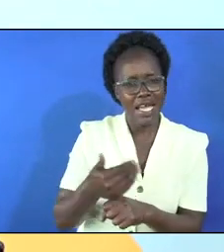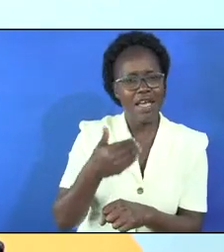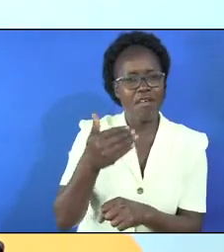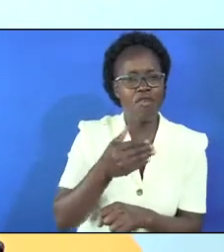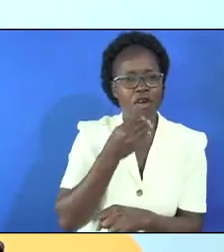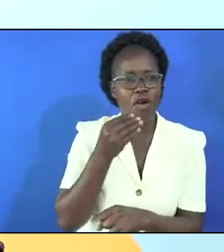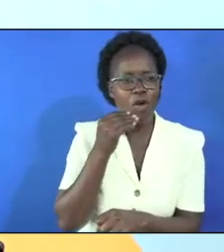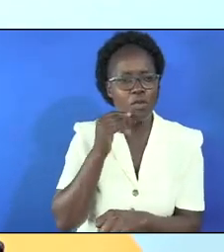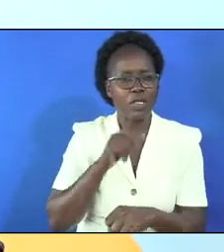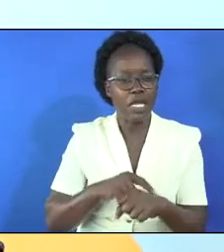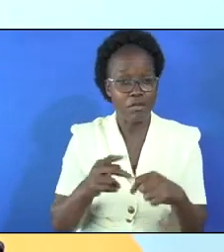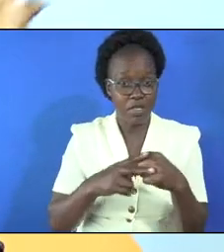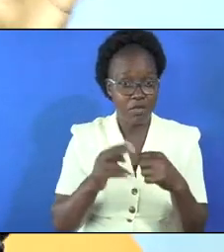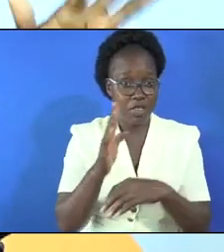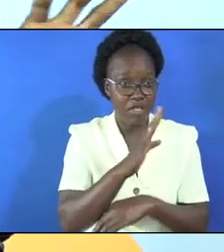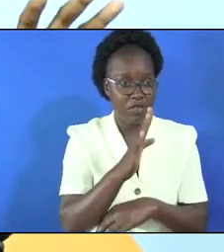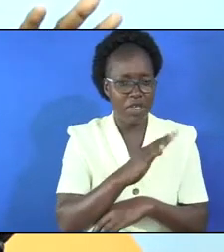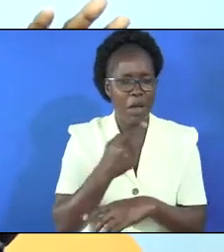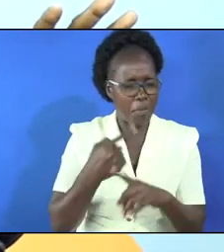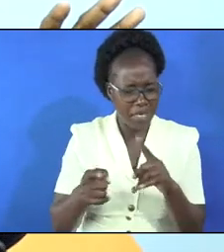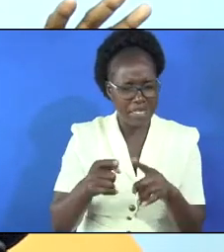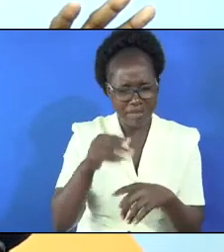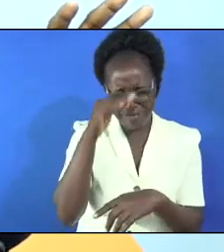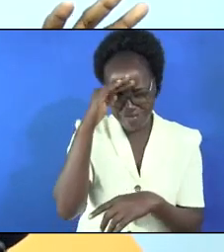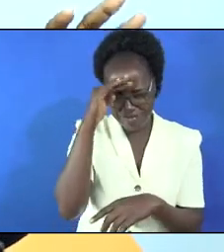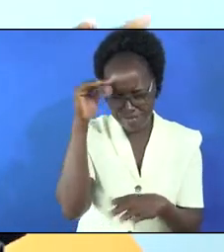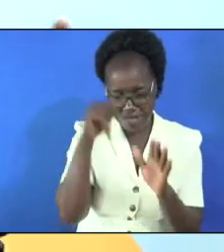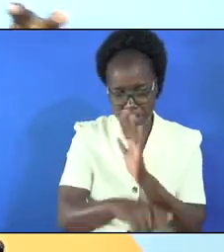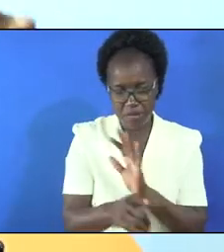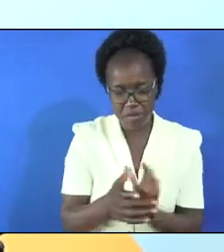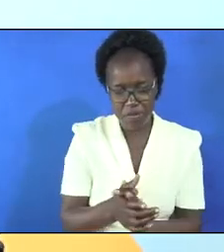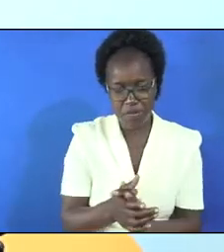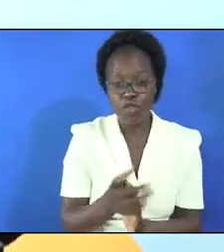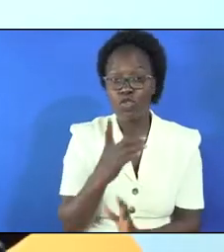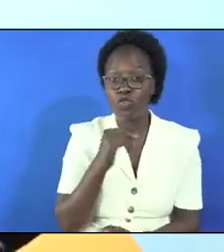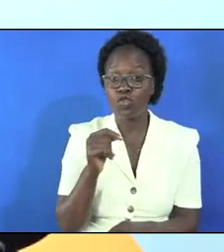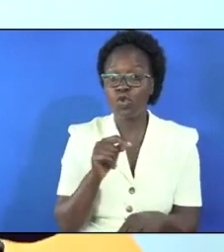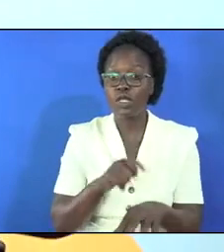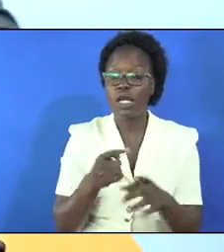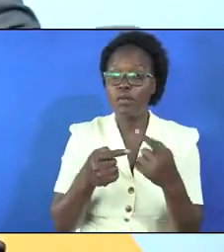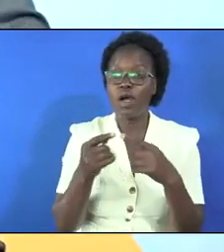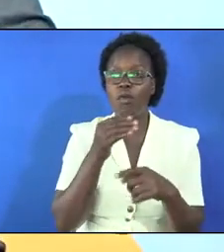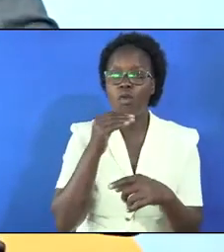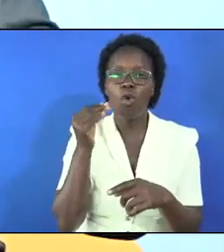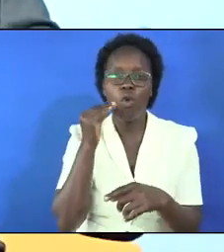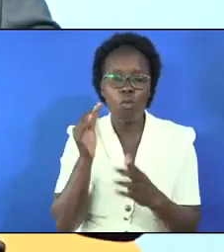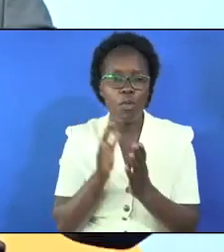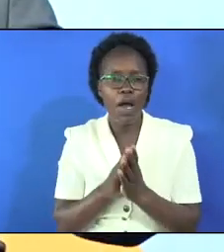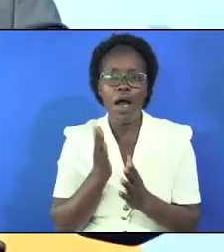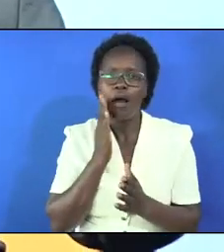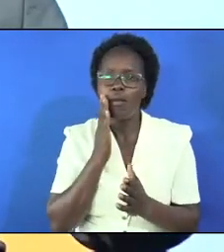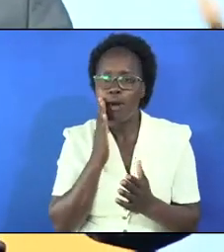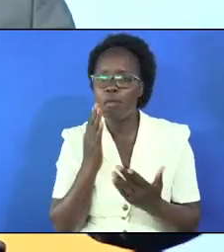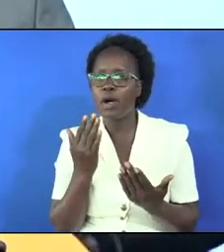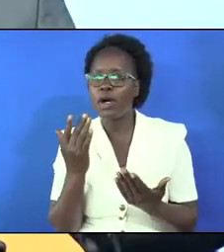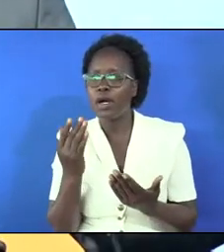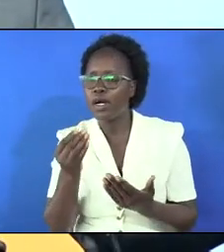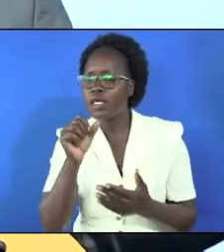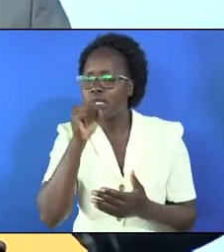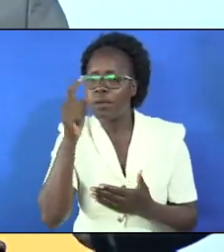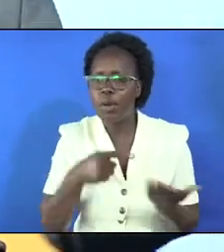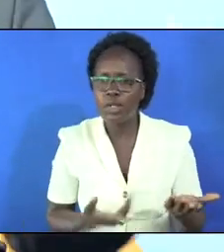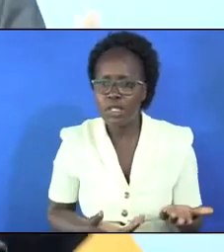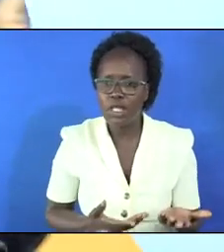home at 7 pm but drunk so when he comes home he will say mama what is there for